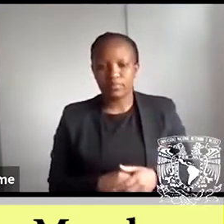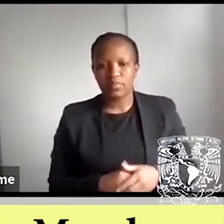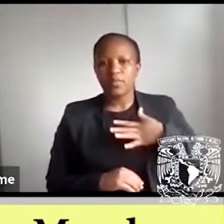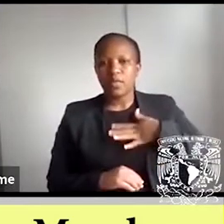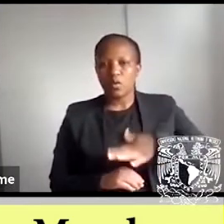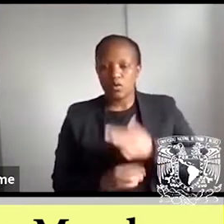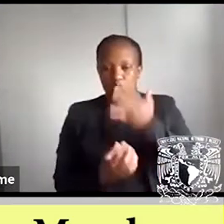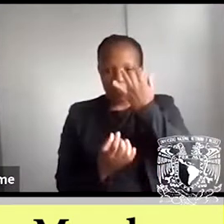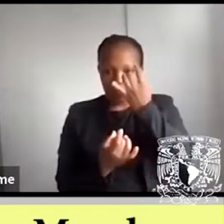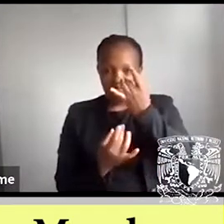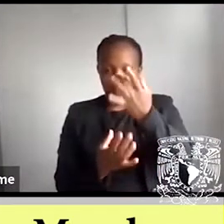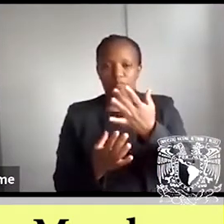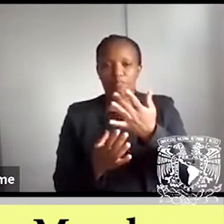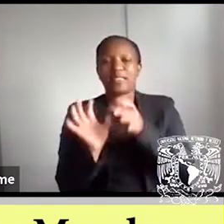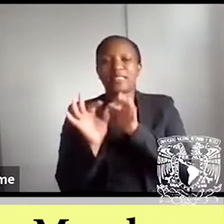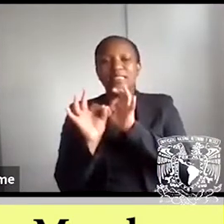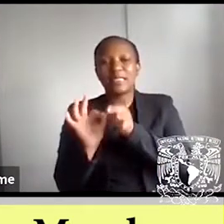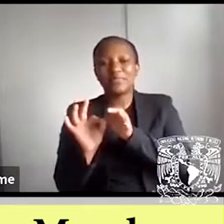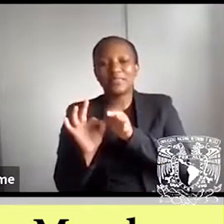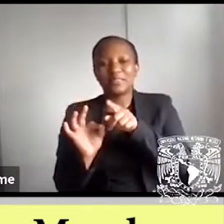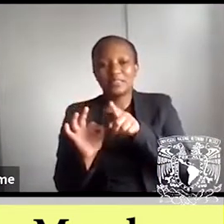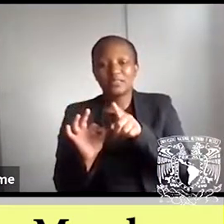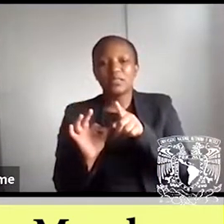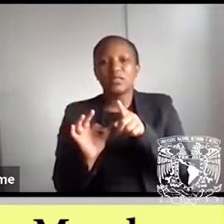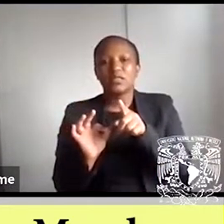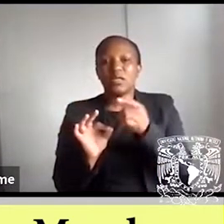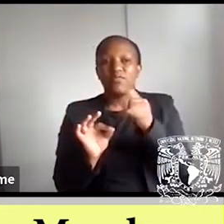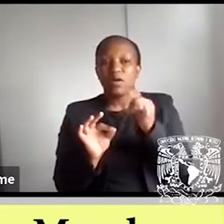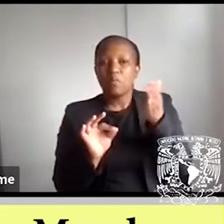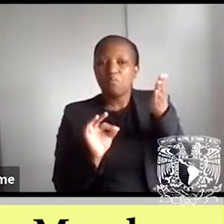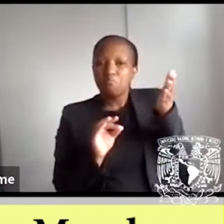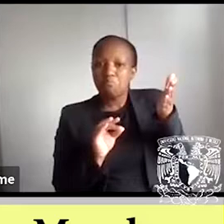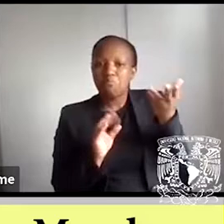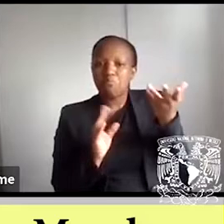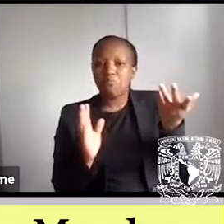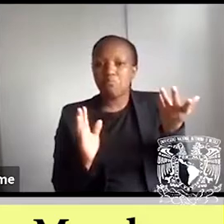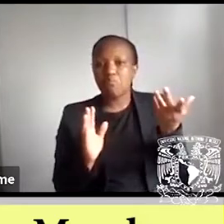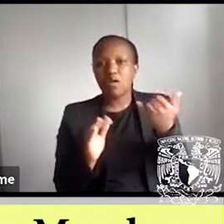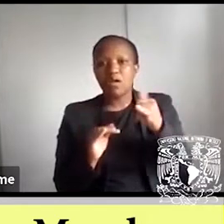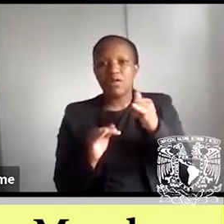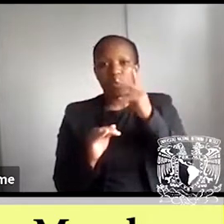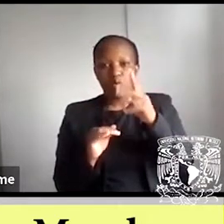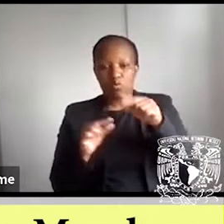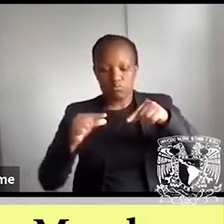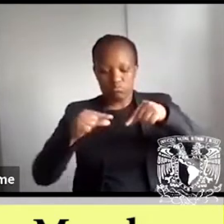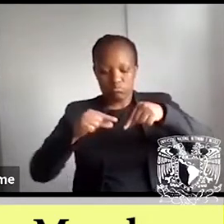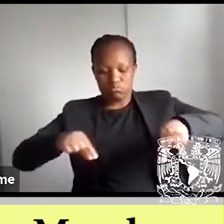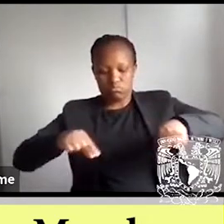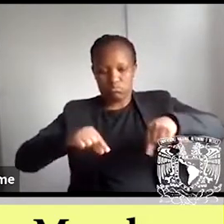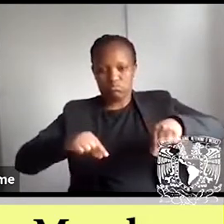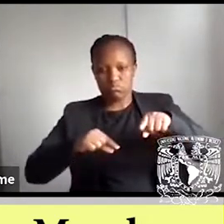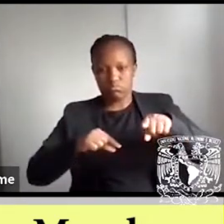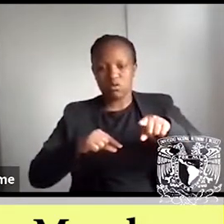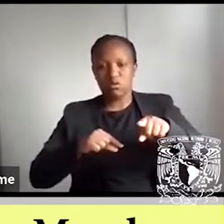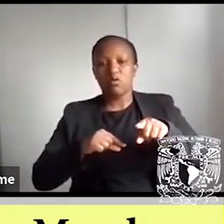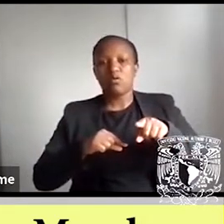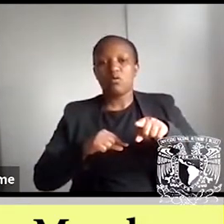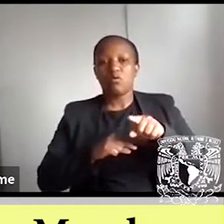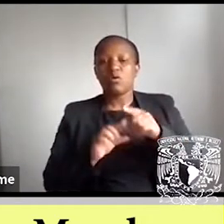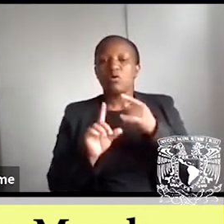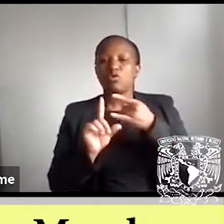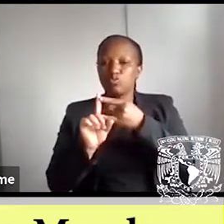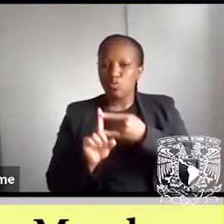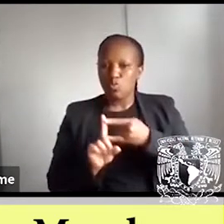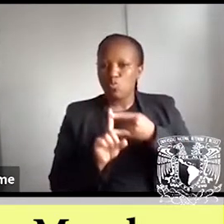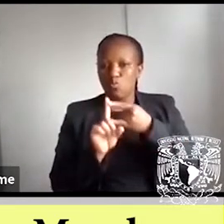simultaneous translation here for those who are in Zoom. So if you look at, if you go to the down part of your, of your Zoom, then you will see